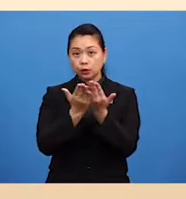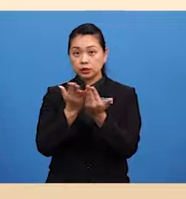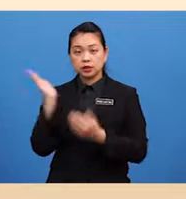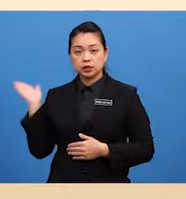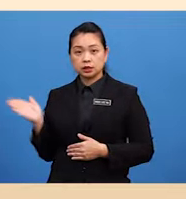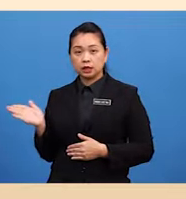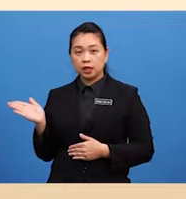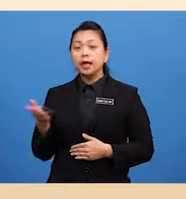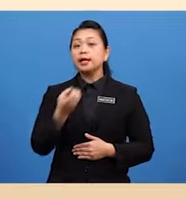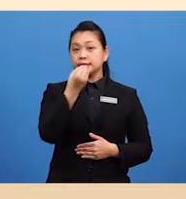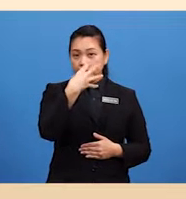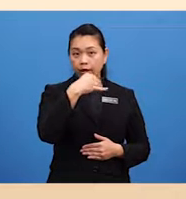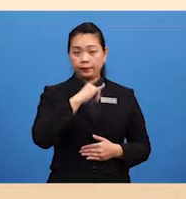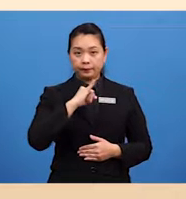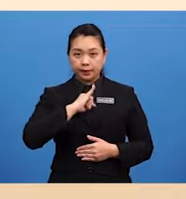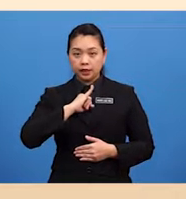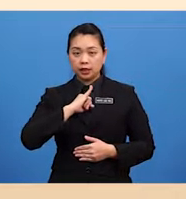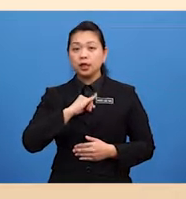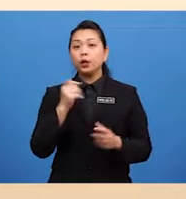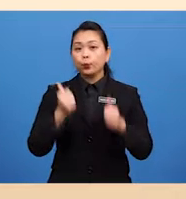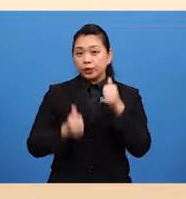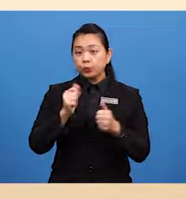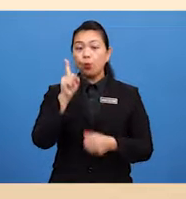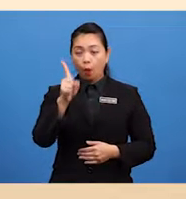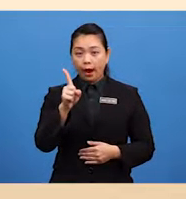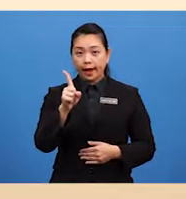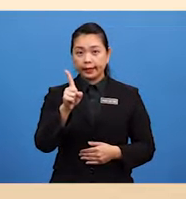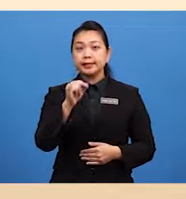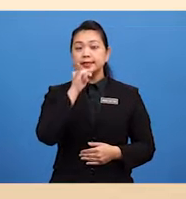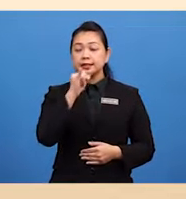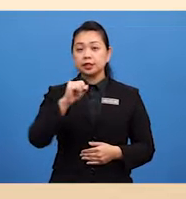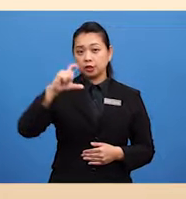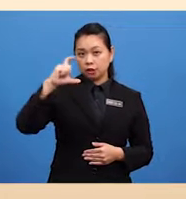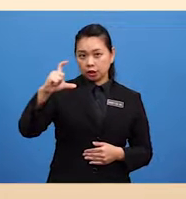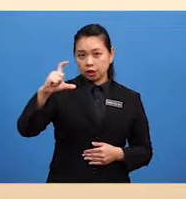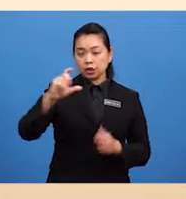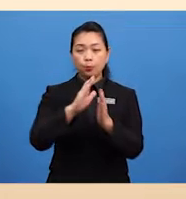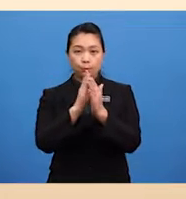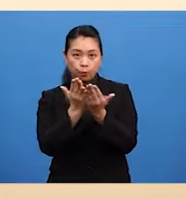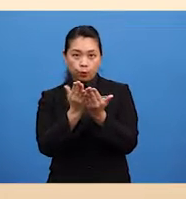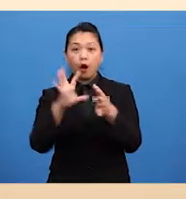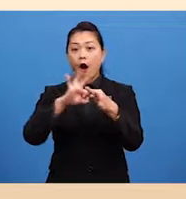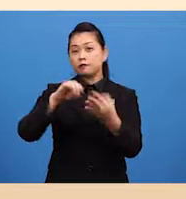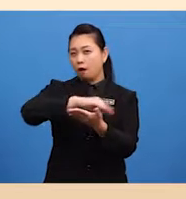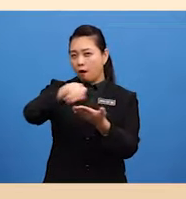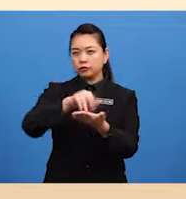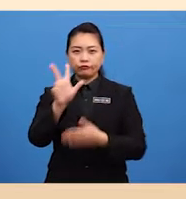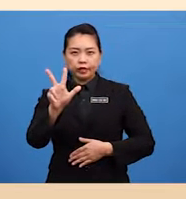Tell me Which one Is the Thickest Book Of all Three